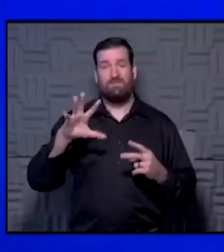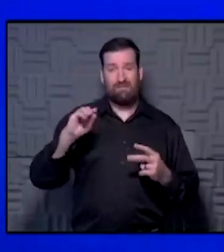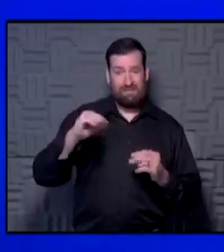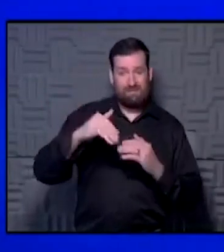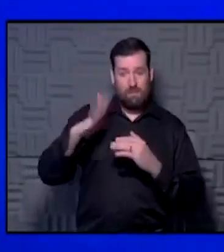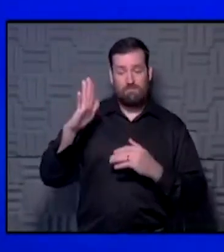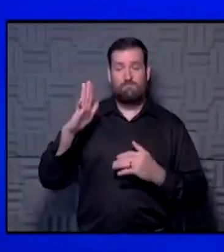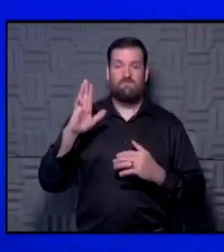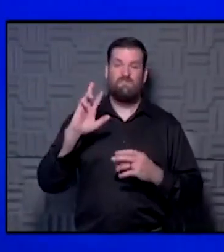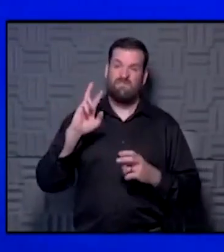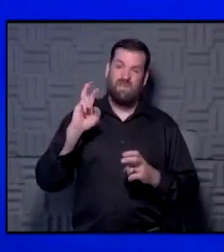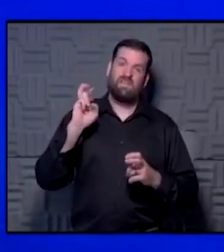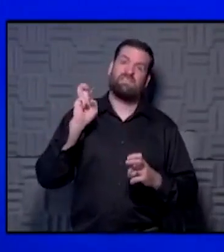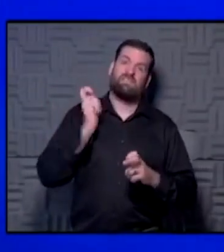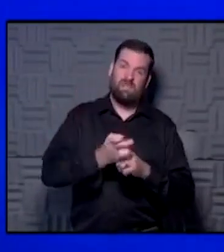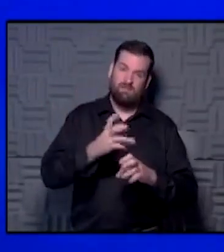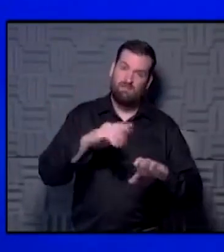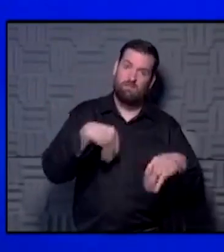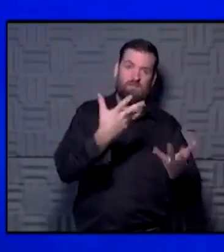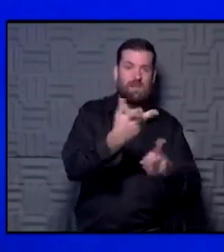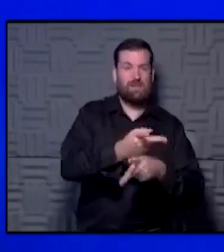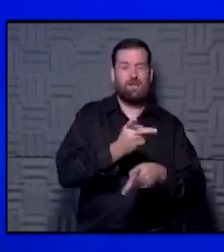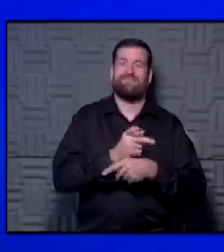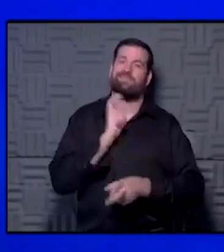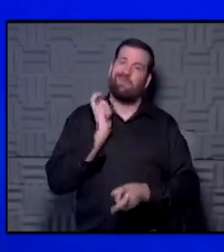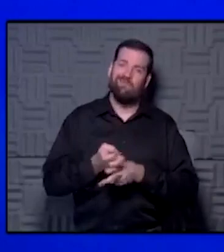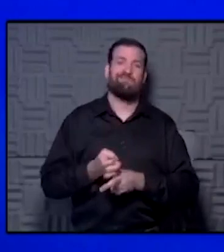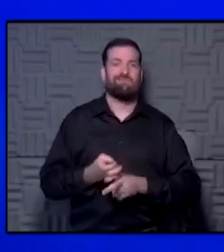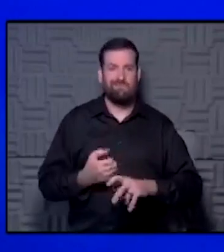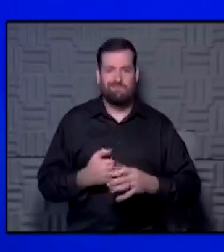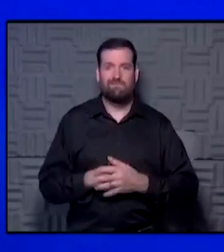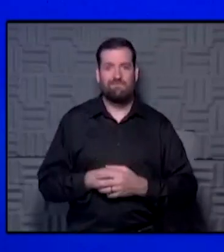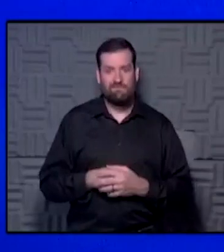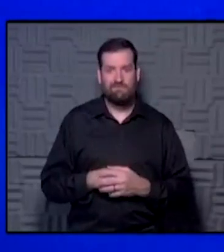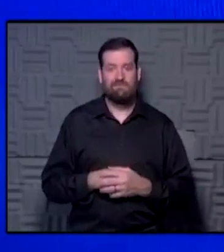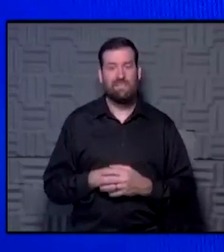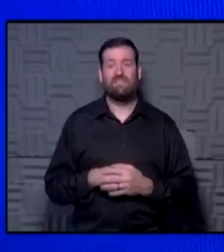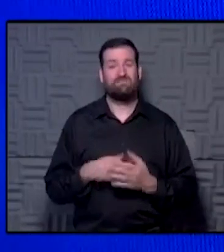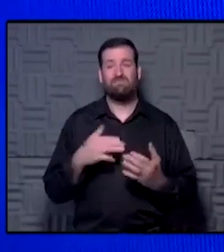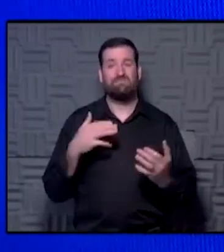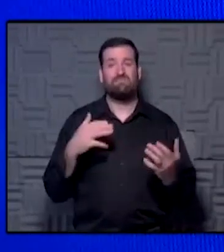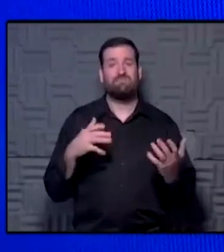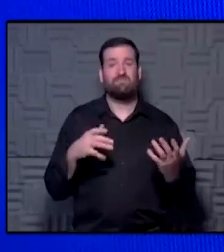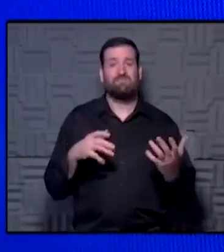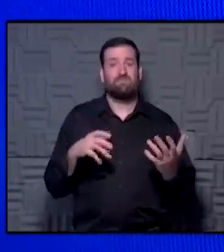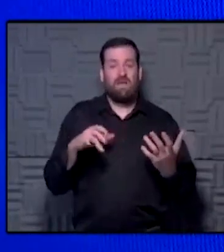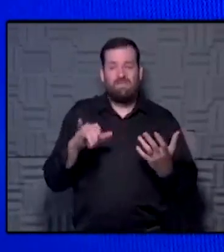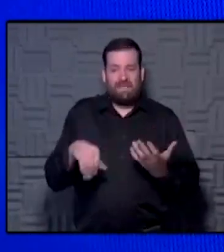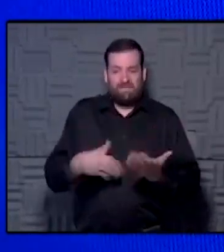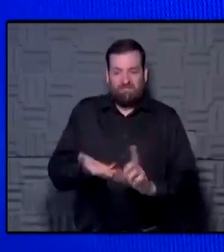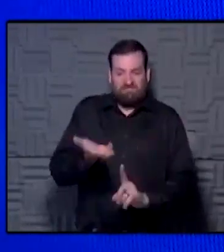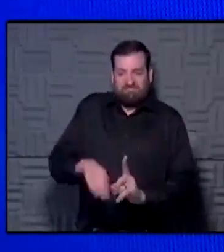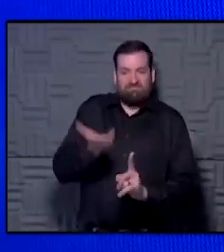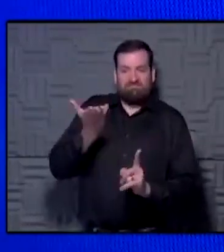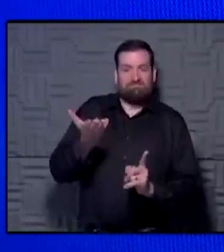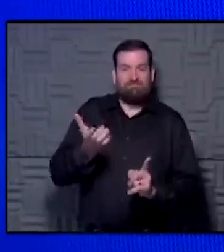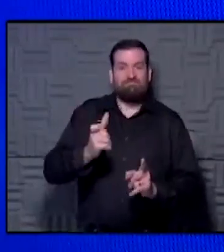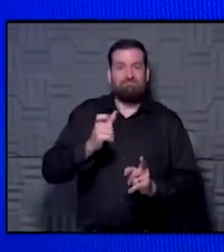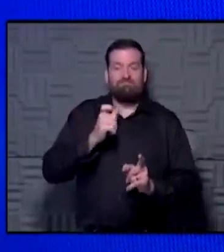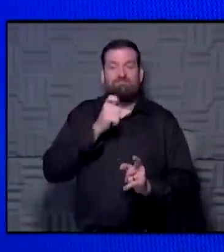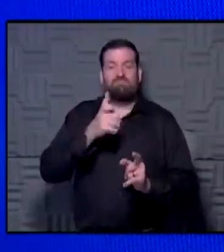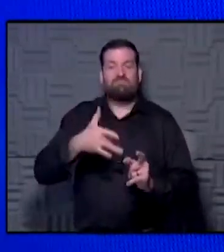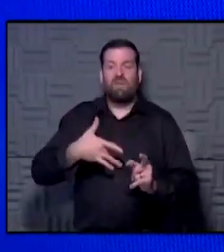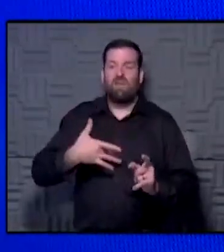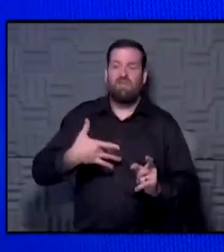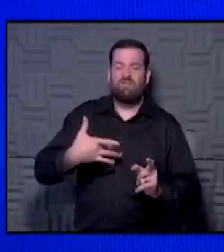we struggle to really deliver care because it's so difficult. And that just, that's an is thing. Again, not trying to make